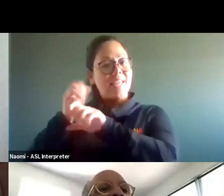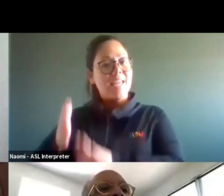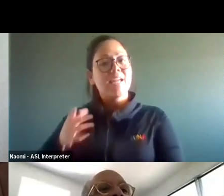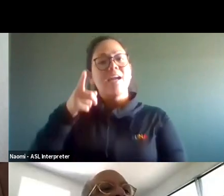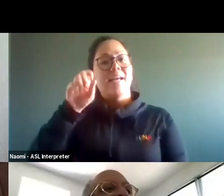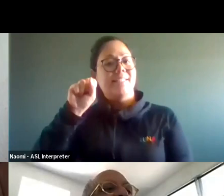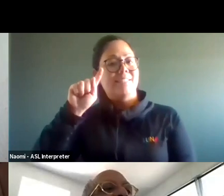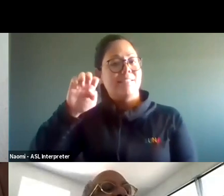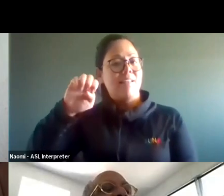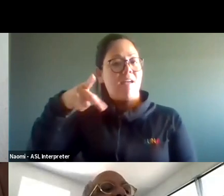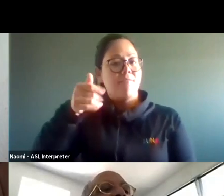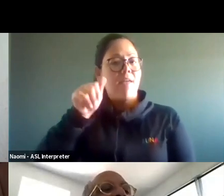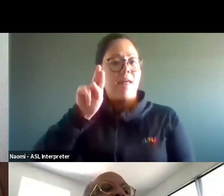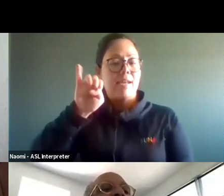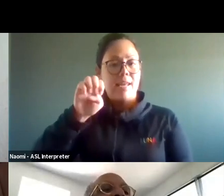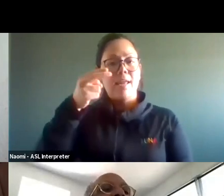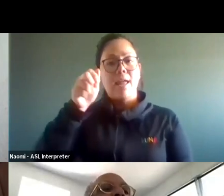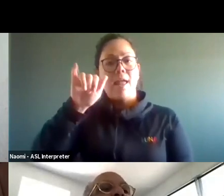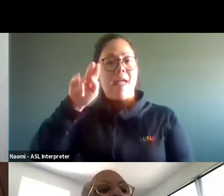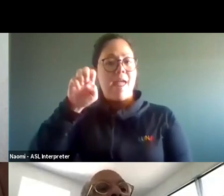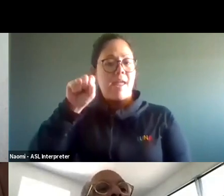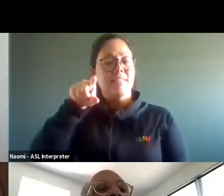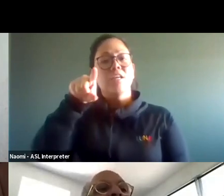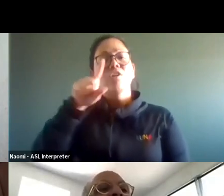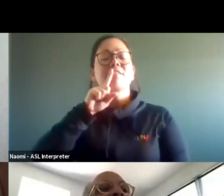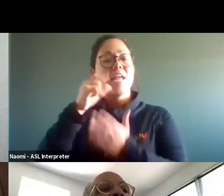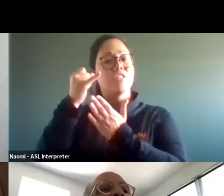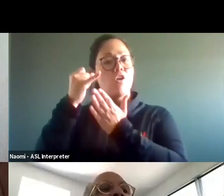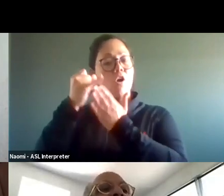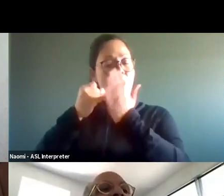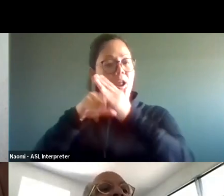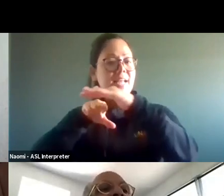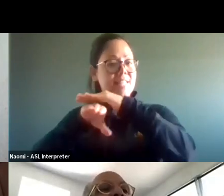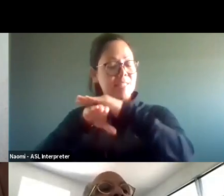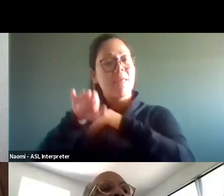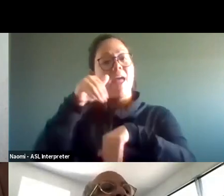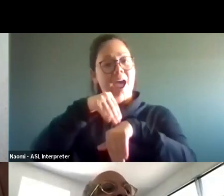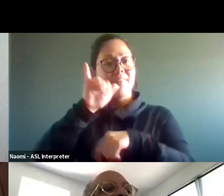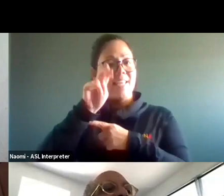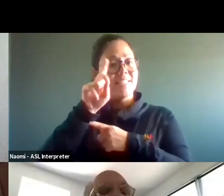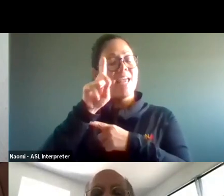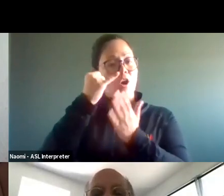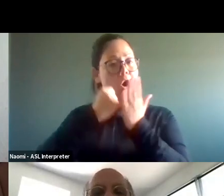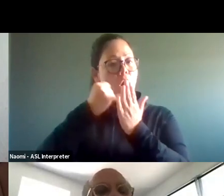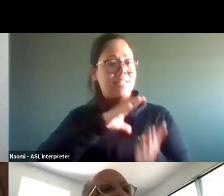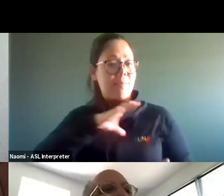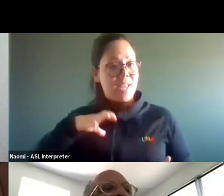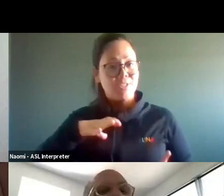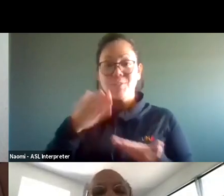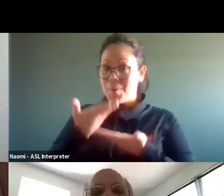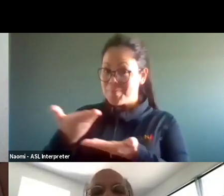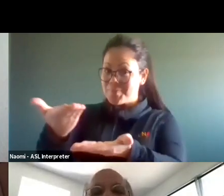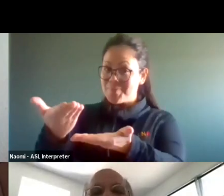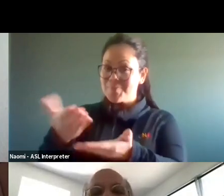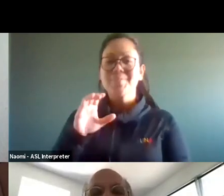is the Arts Education and Accessibility Program Manager at the Indiana Arts Commission. Take it away,